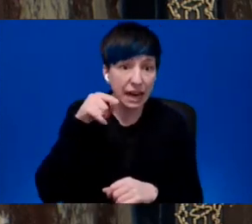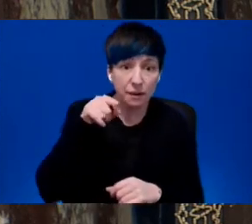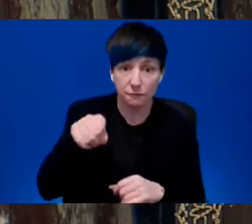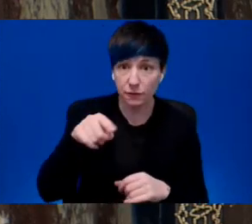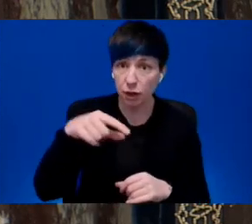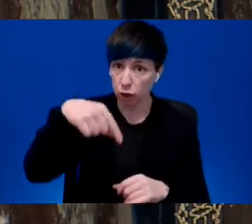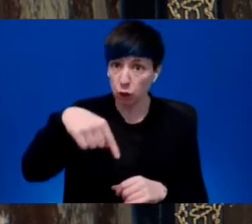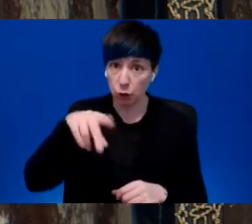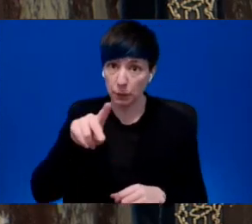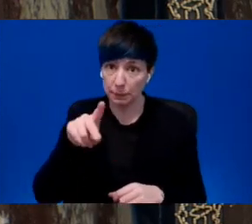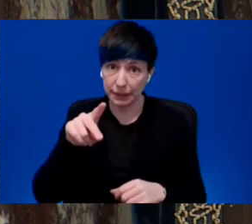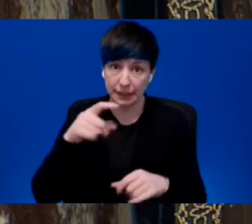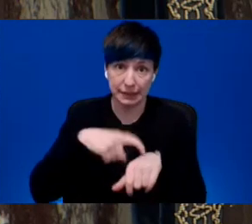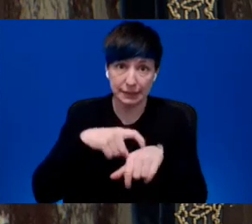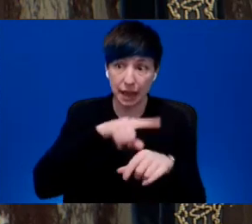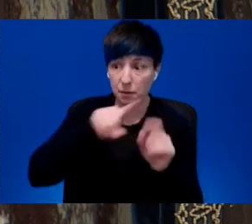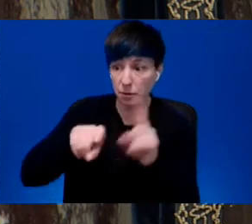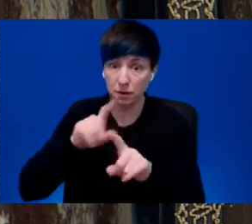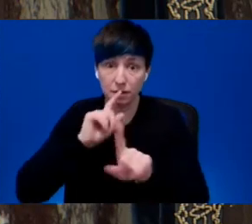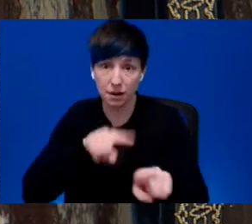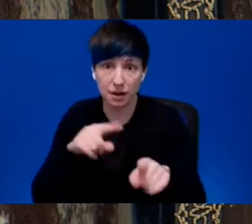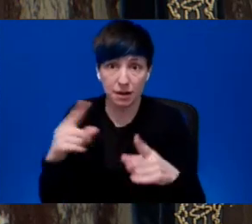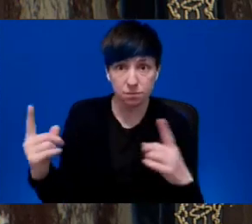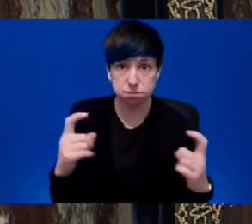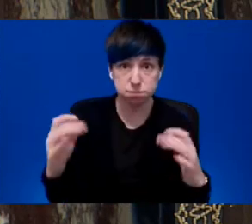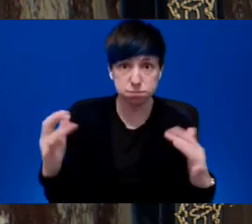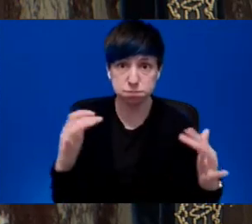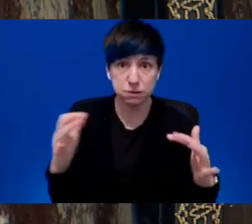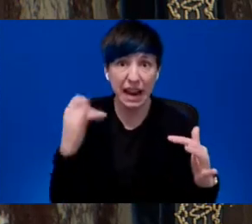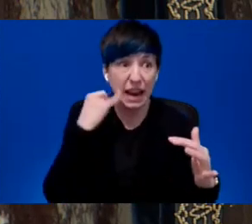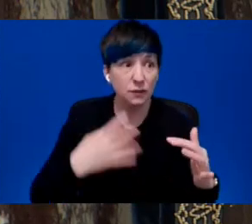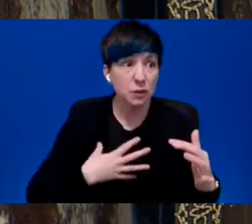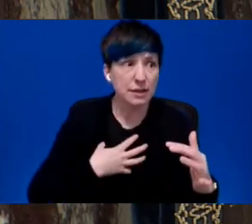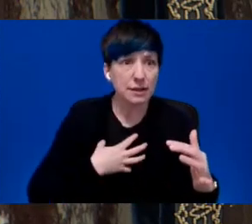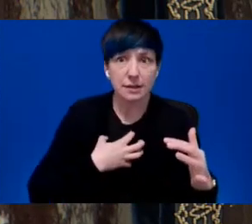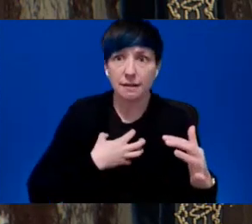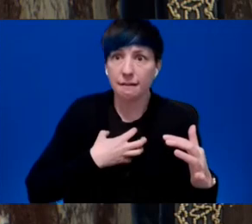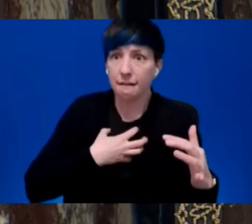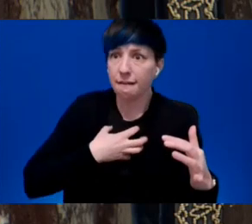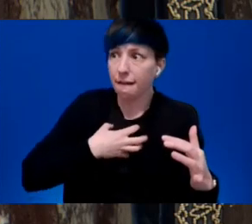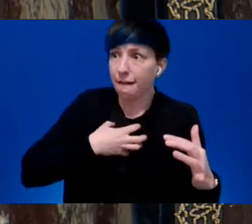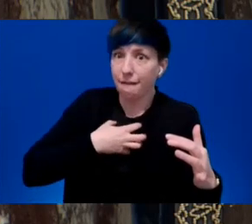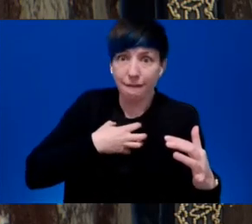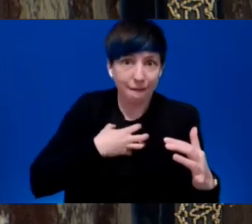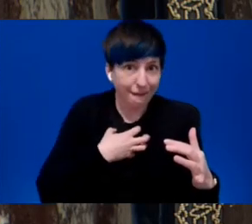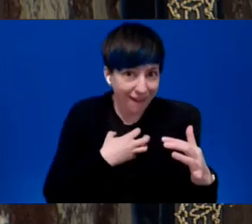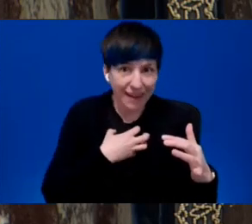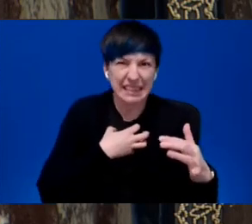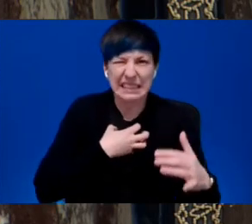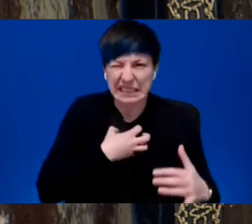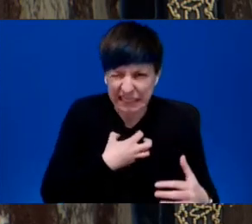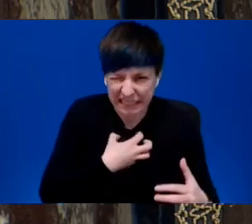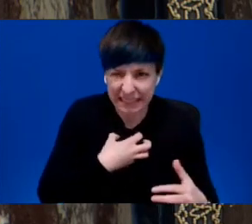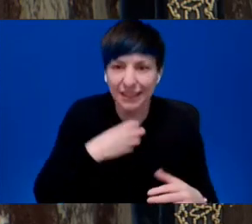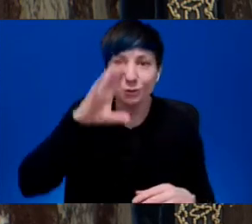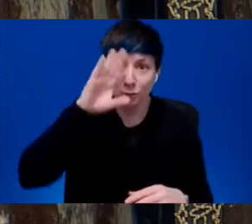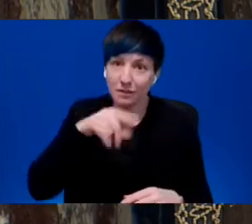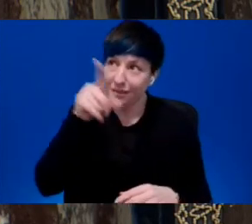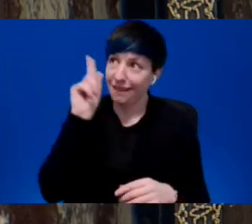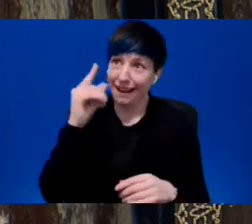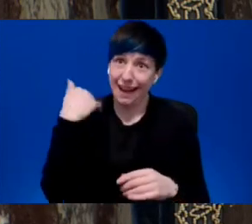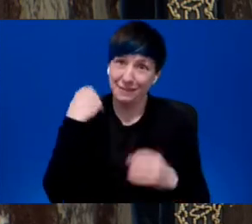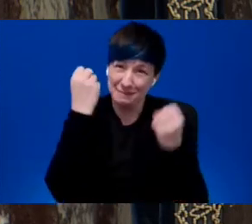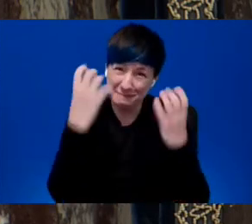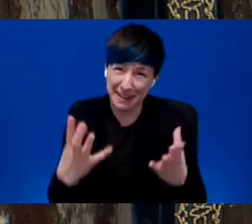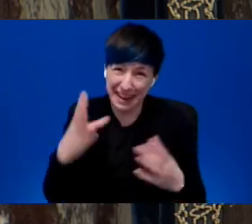bring upon mild chest pains, I'm sure there are enough first responders in the House to get you